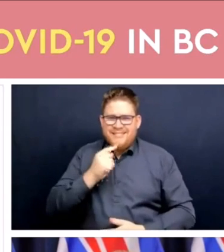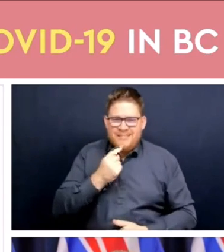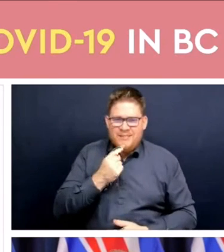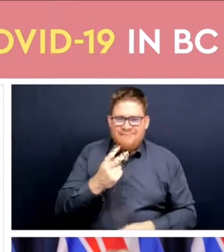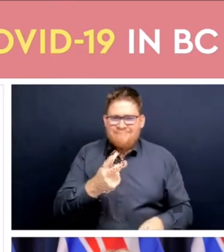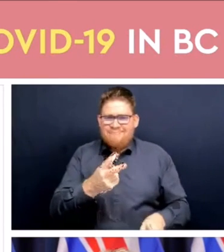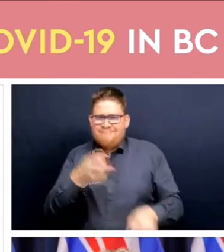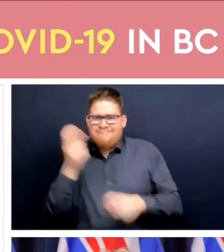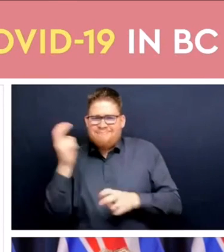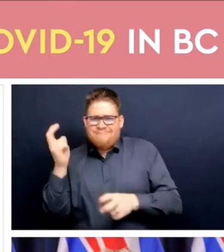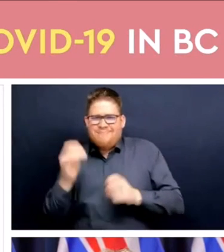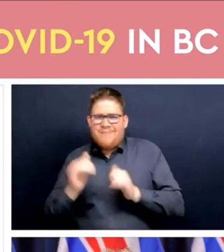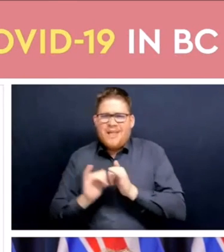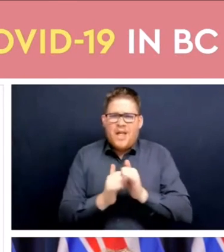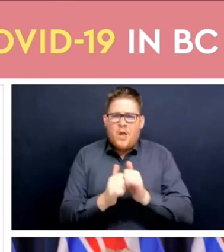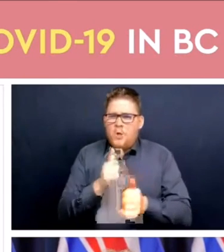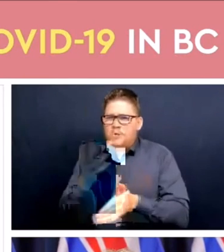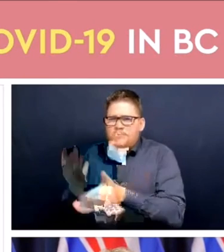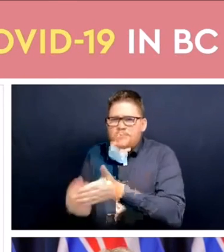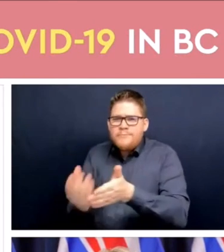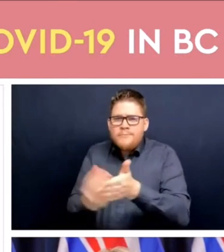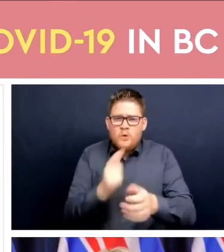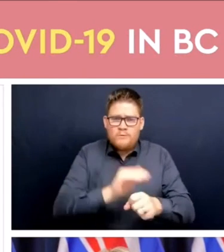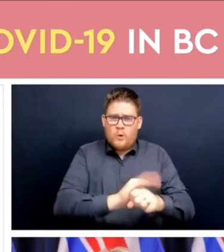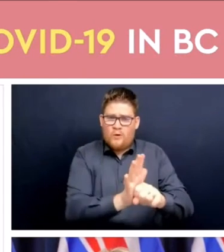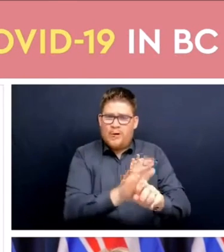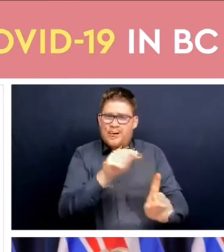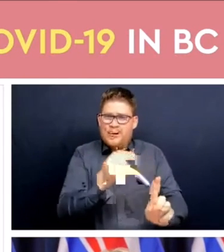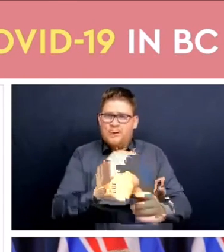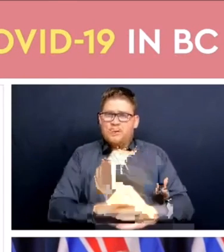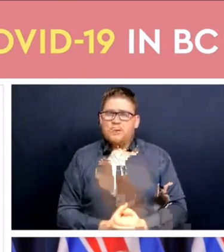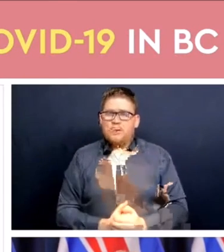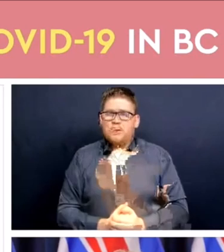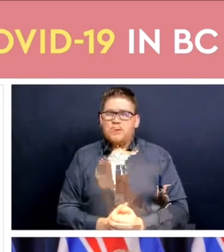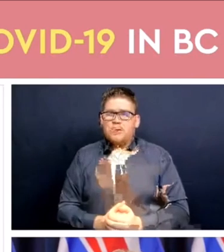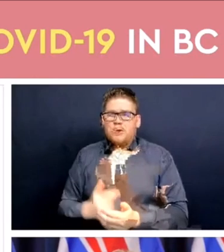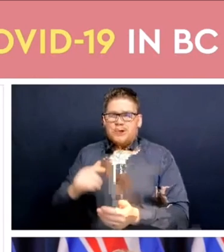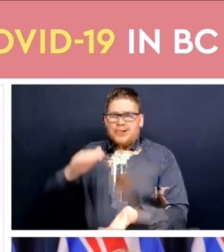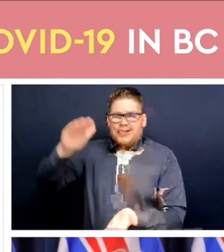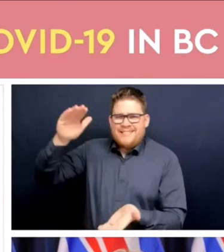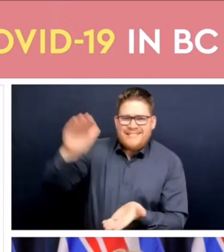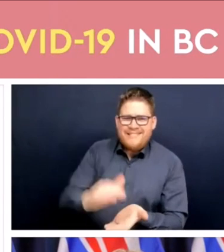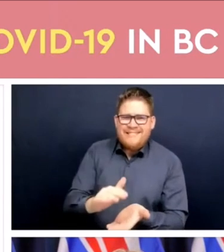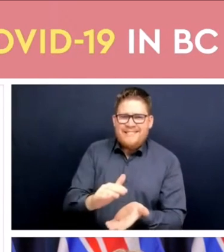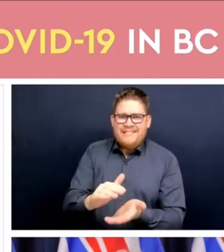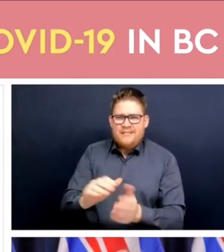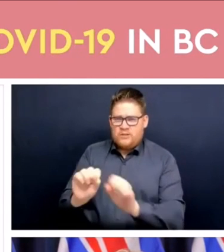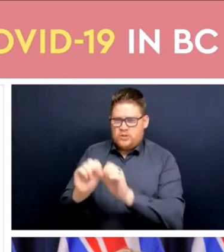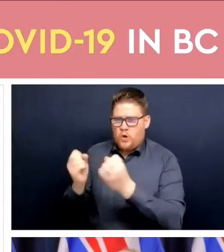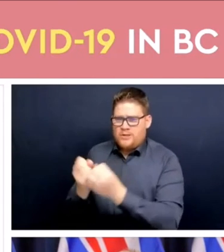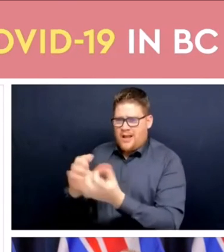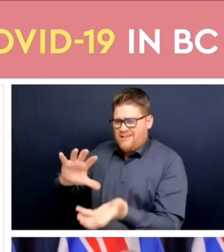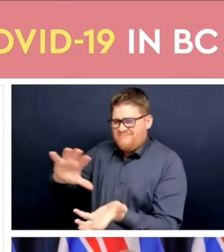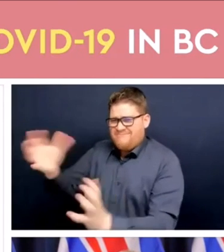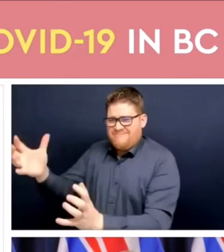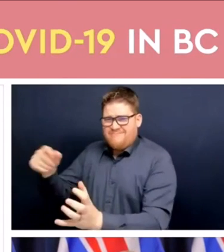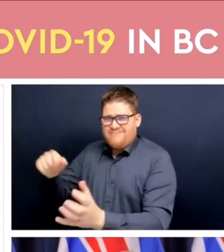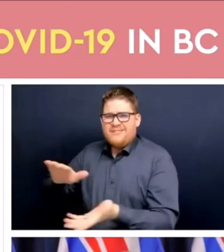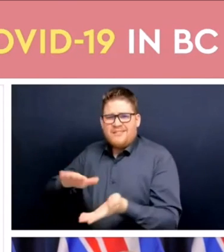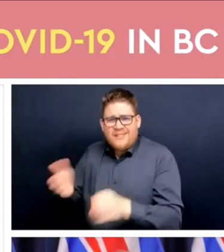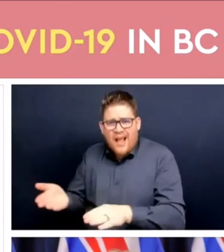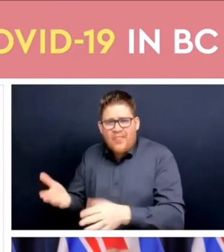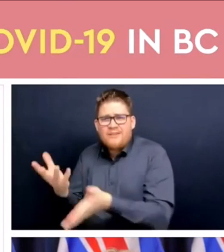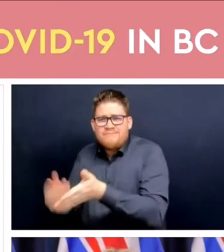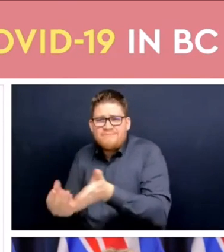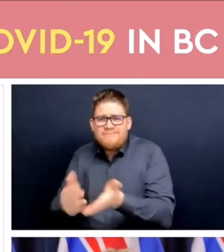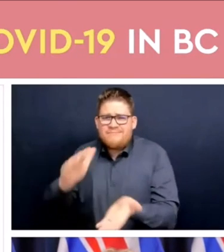system and importantly to minimize societal disruption and we are at a place today where we can take major steps to do